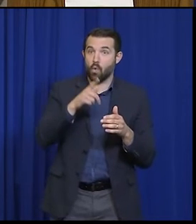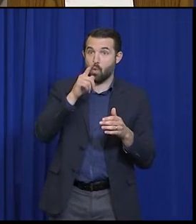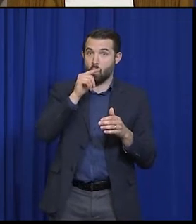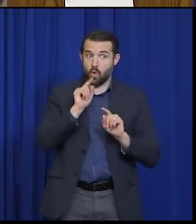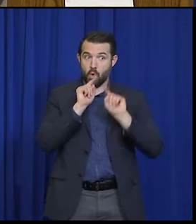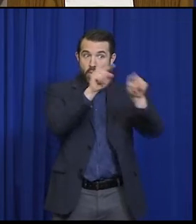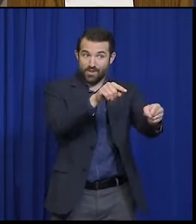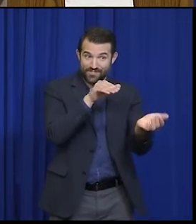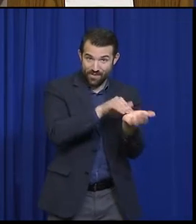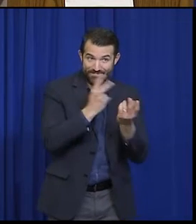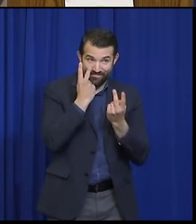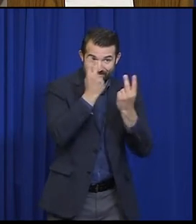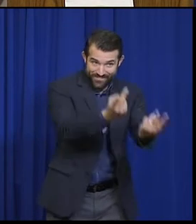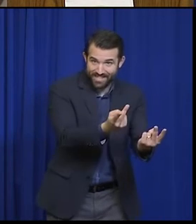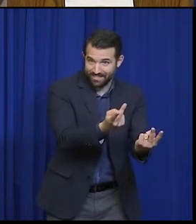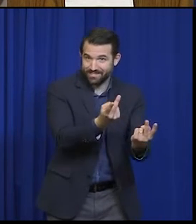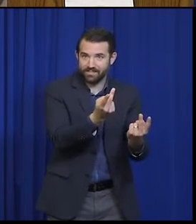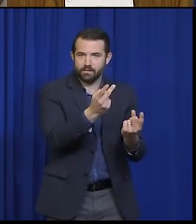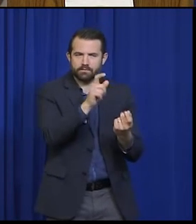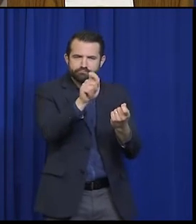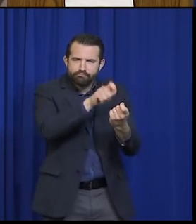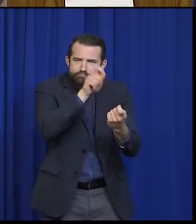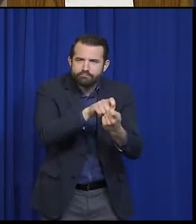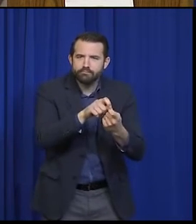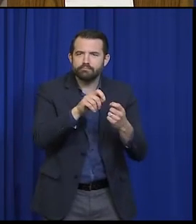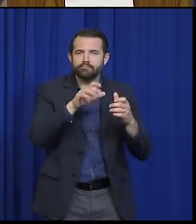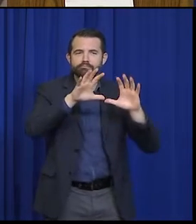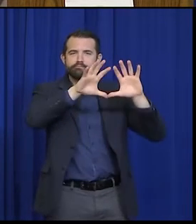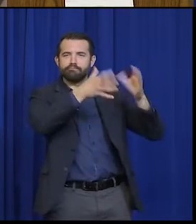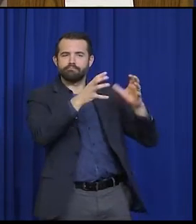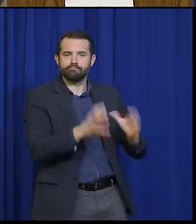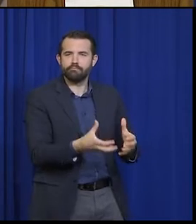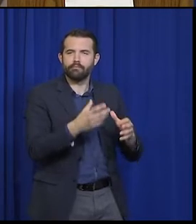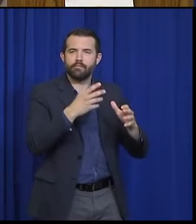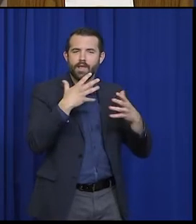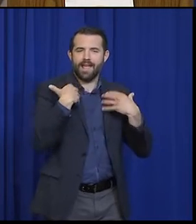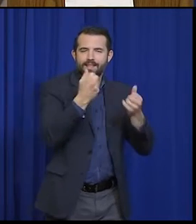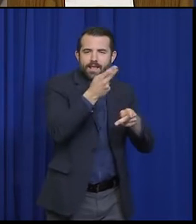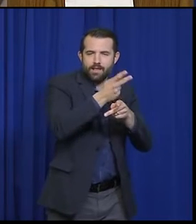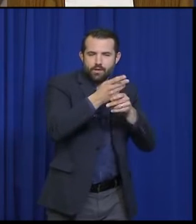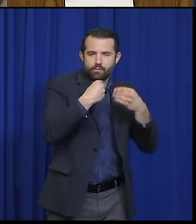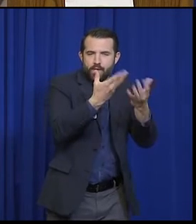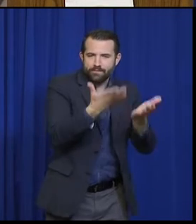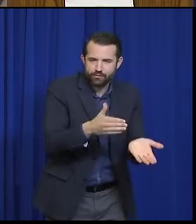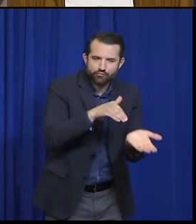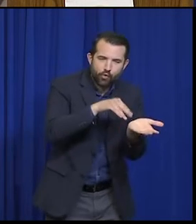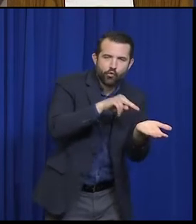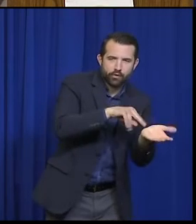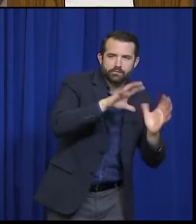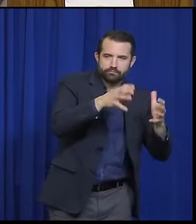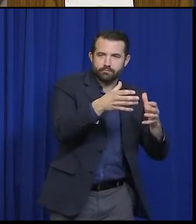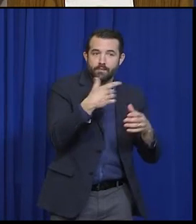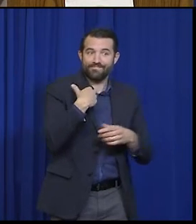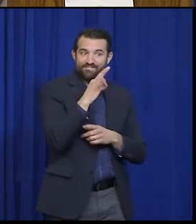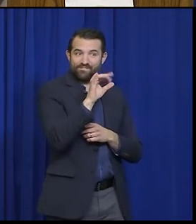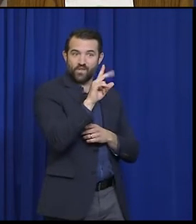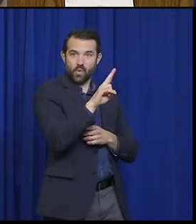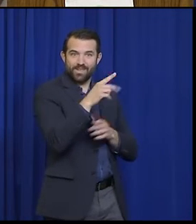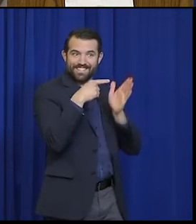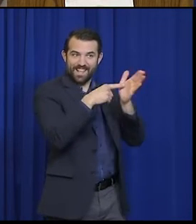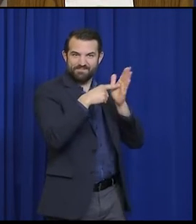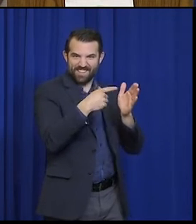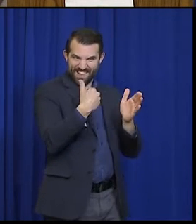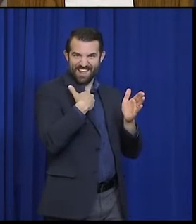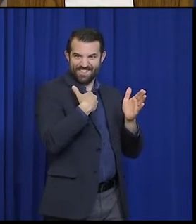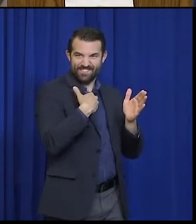providers, certain health care providers across the state, with symptoms of the flu, which, as everyone knows, are similar to the